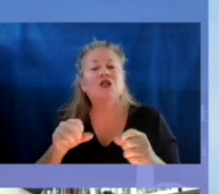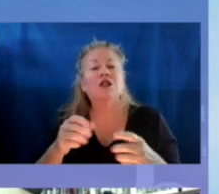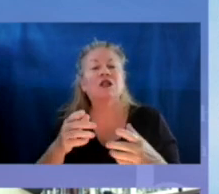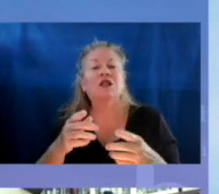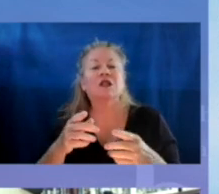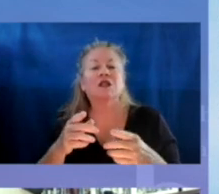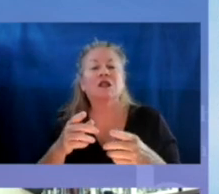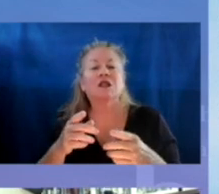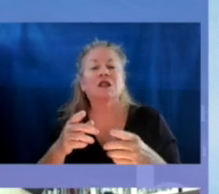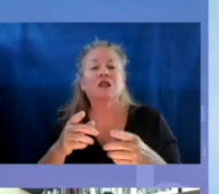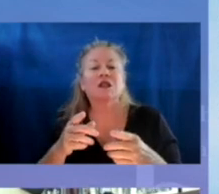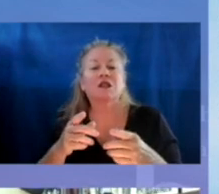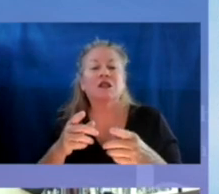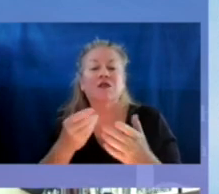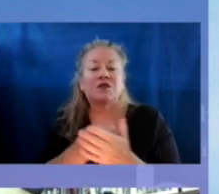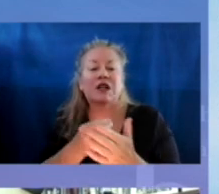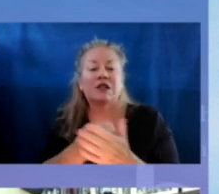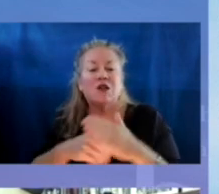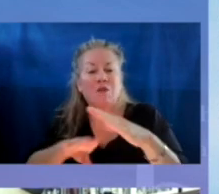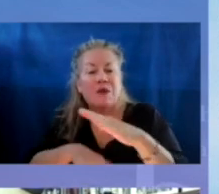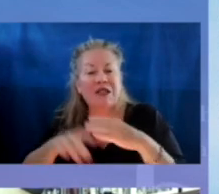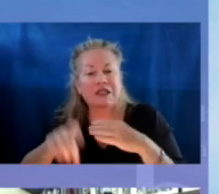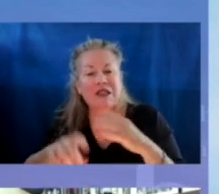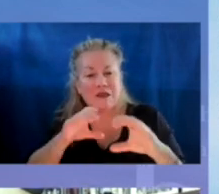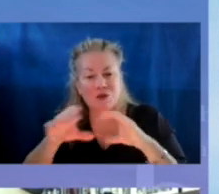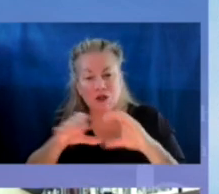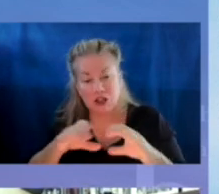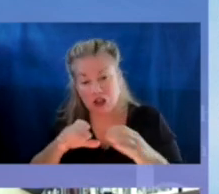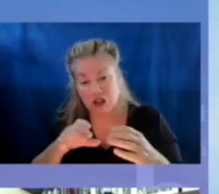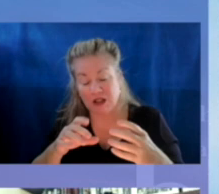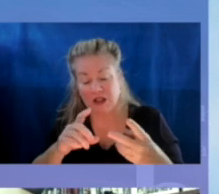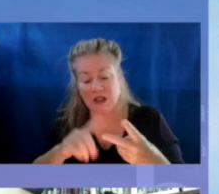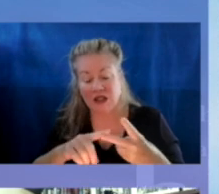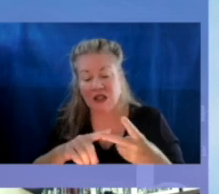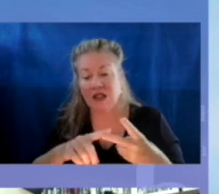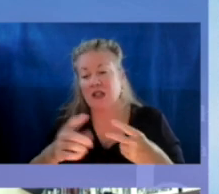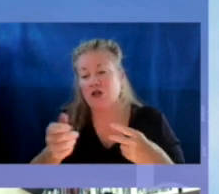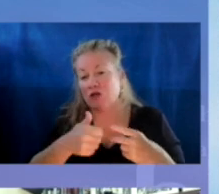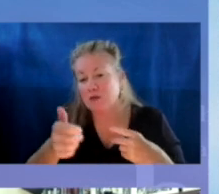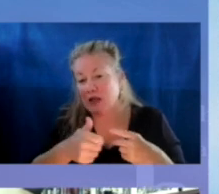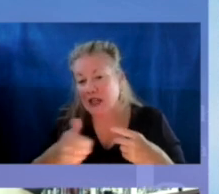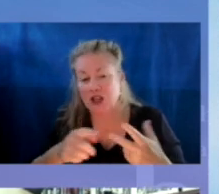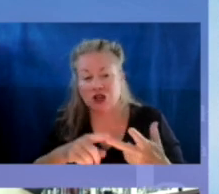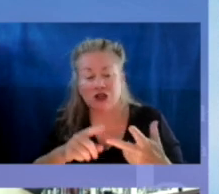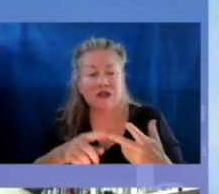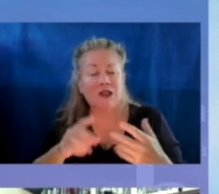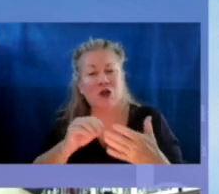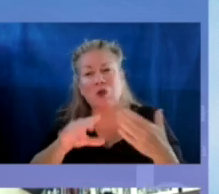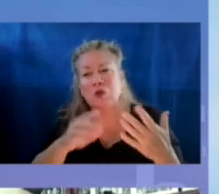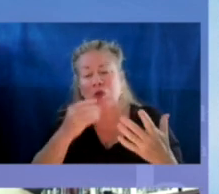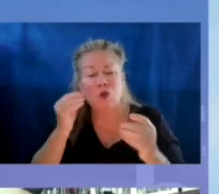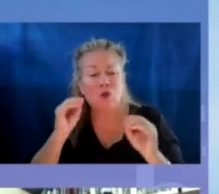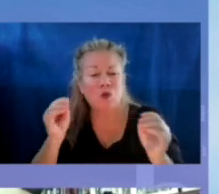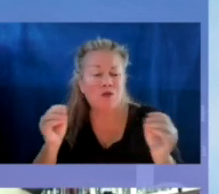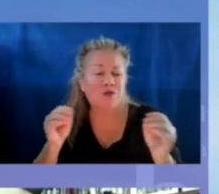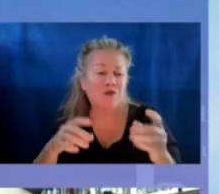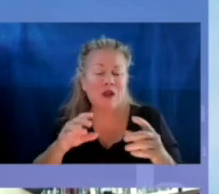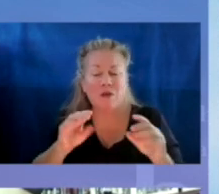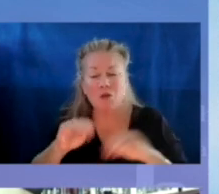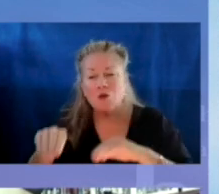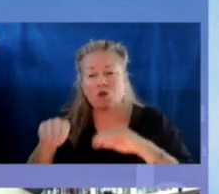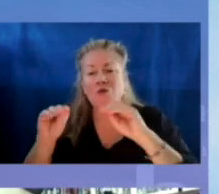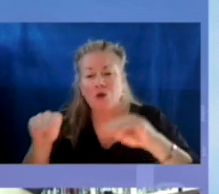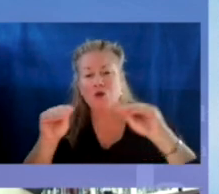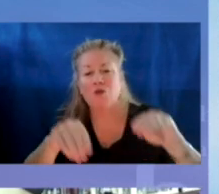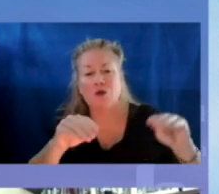students experiencing homelessness, are basic needs, communication, and transportation. Our students who are homeless are very, very mobile, moving from